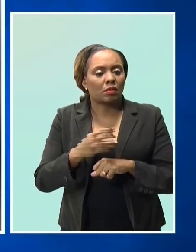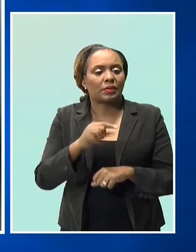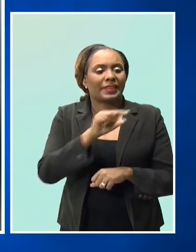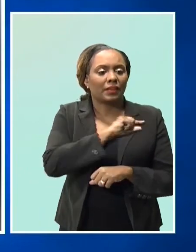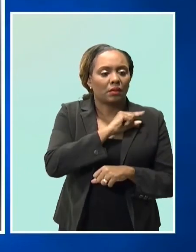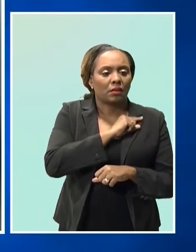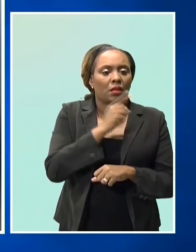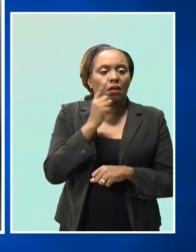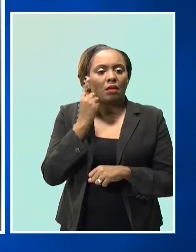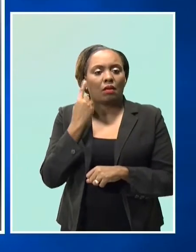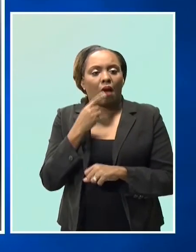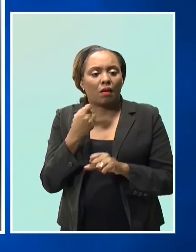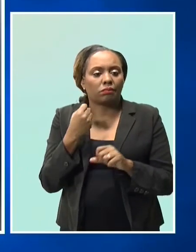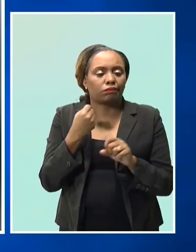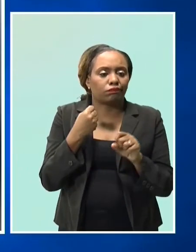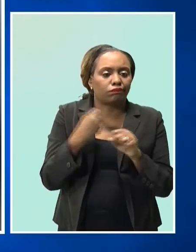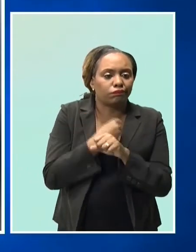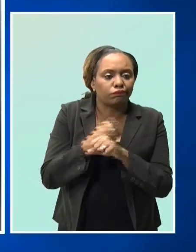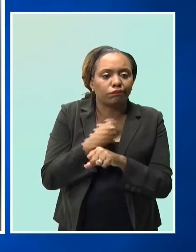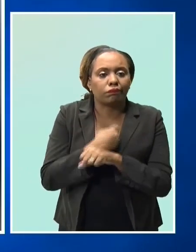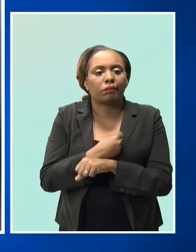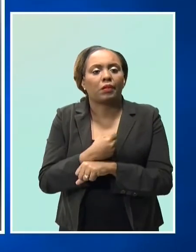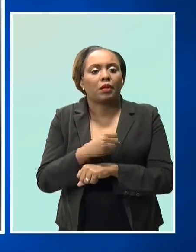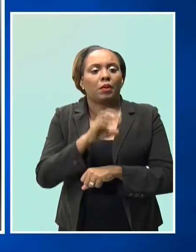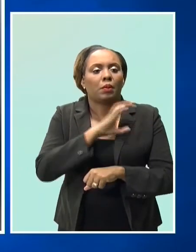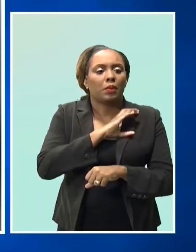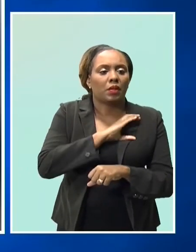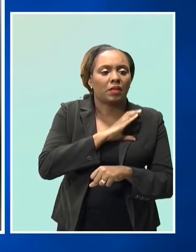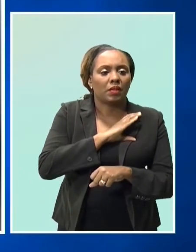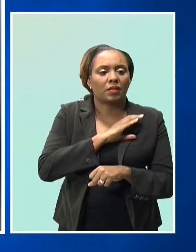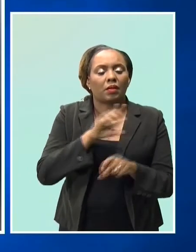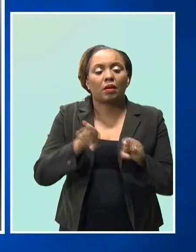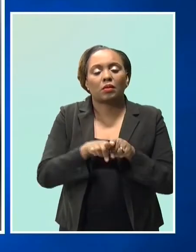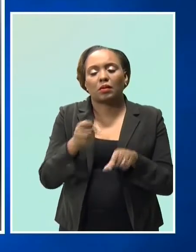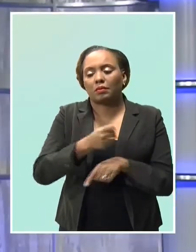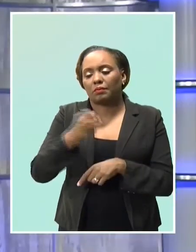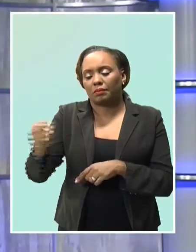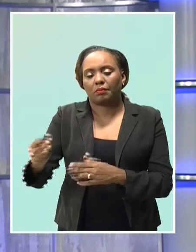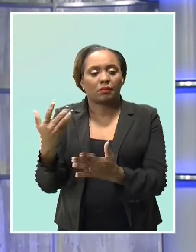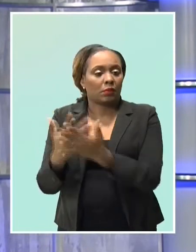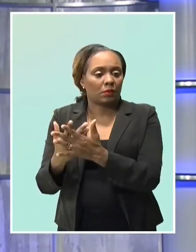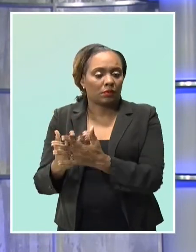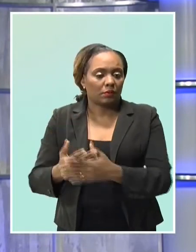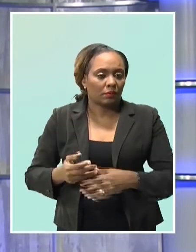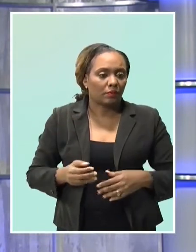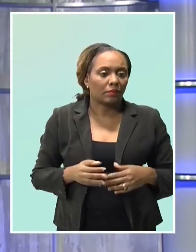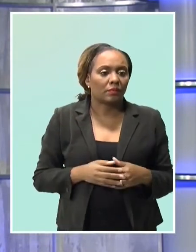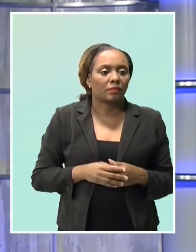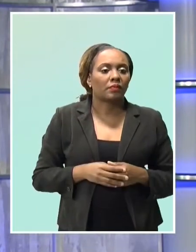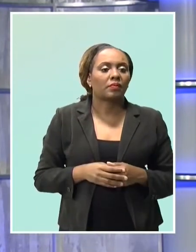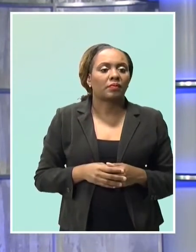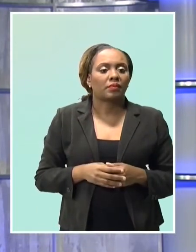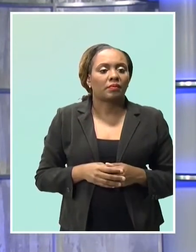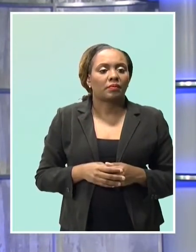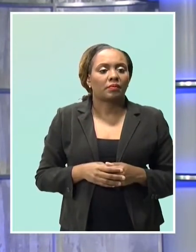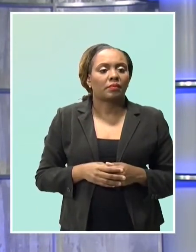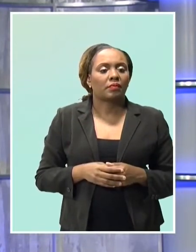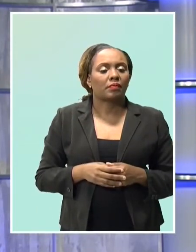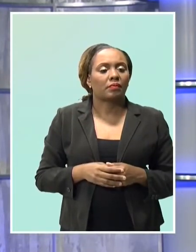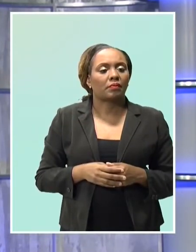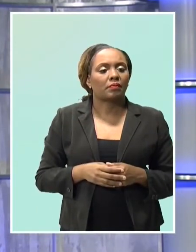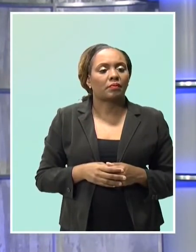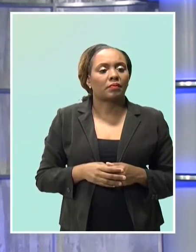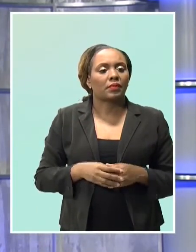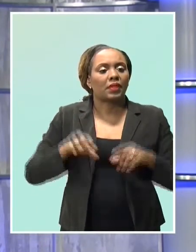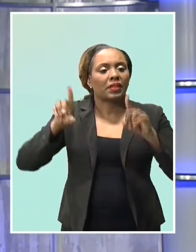police, obstruction, and resisting arrest. He, too, was remanded. The integrity of tests conducted by